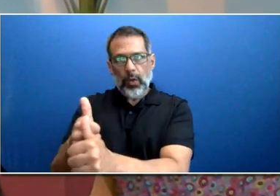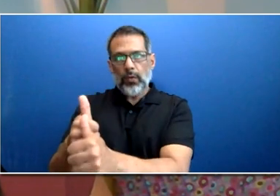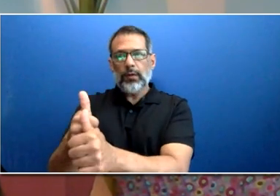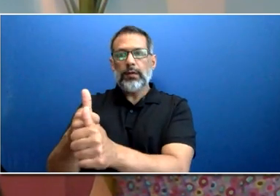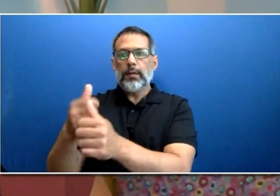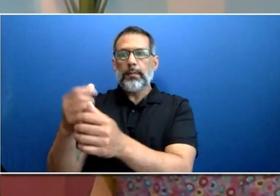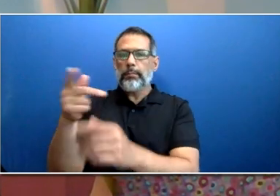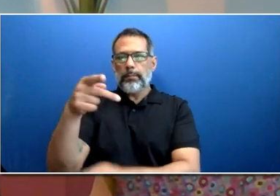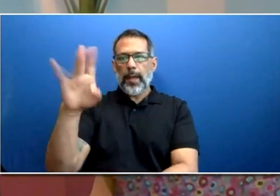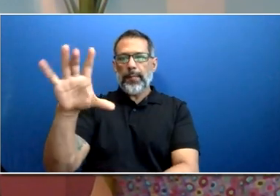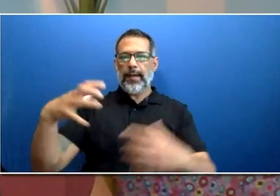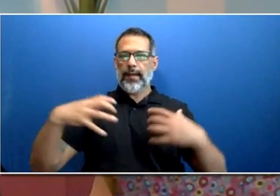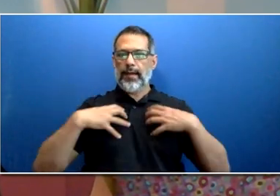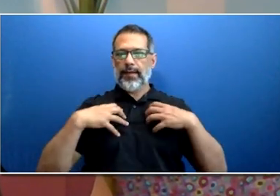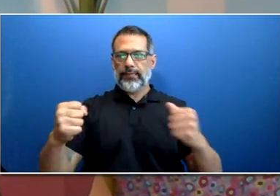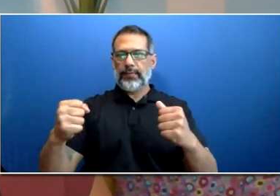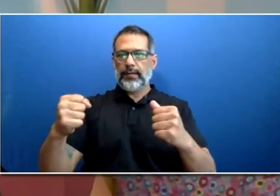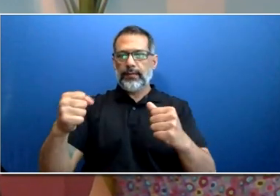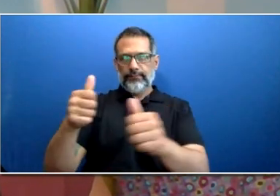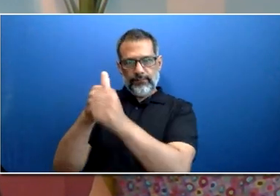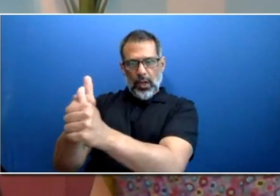to take their advice going forward.